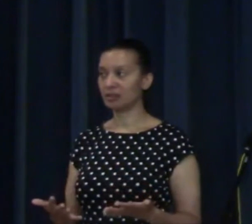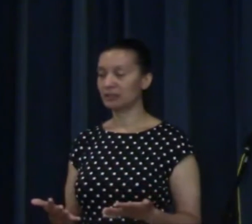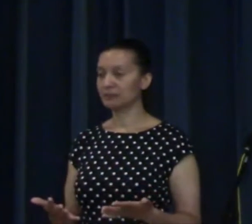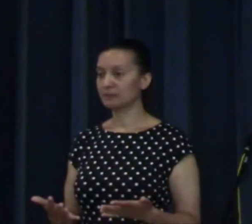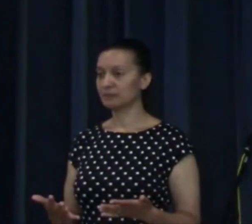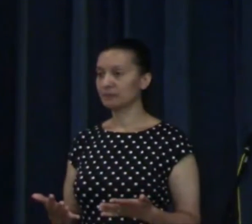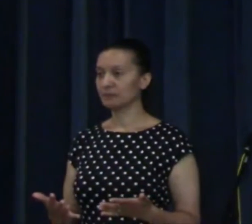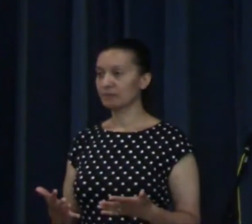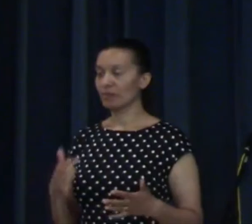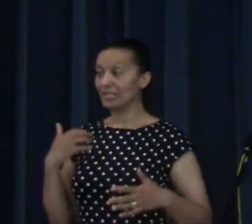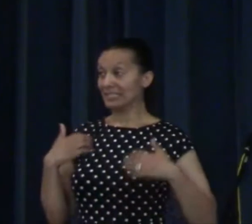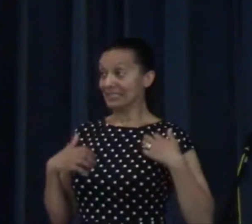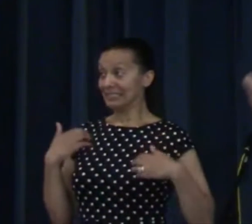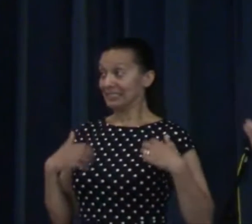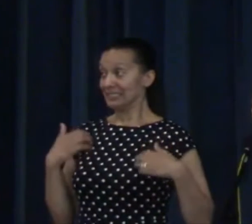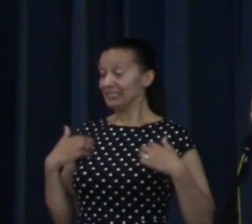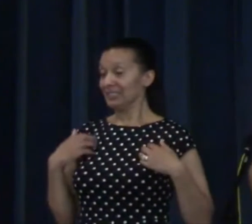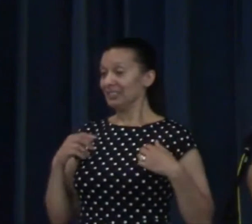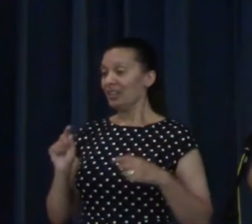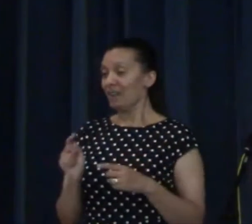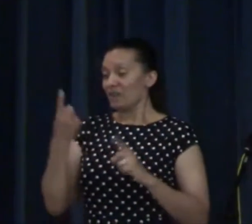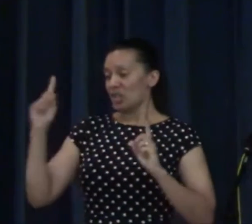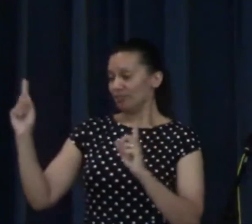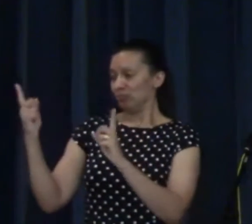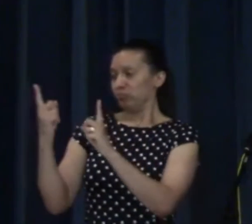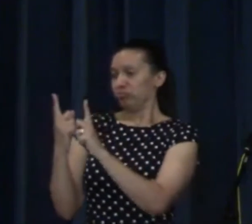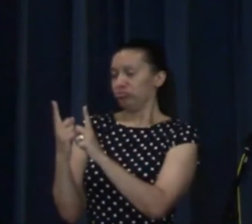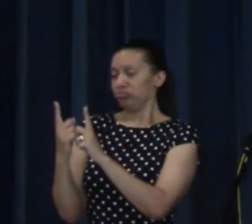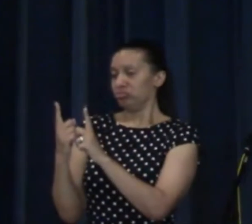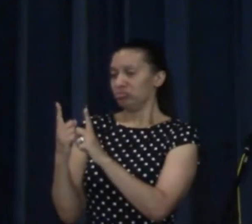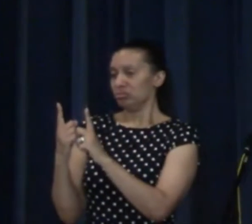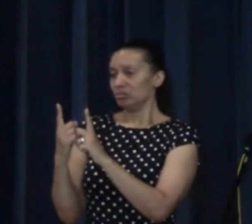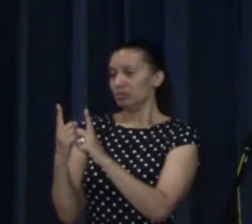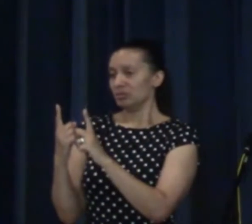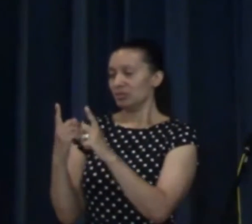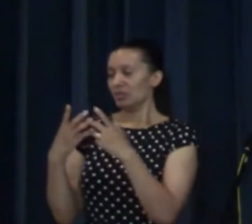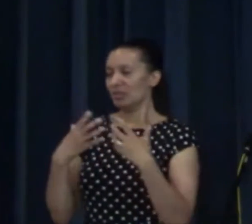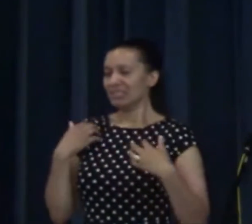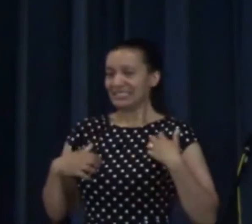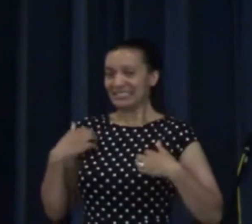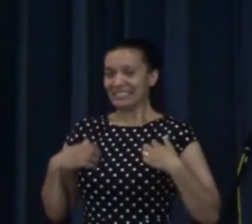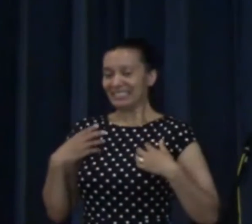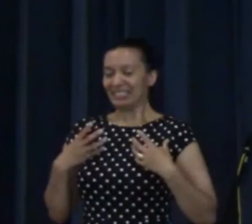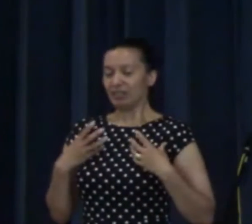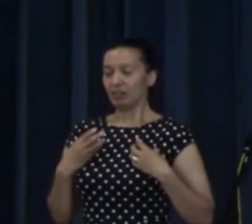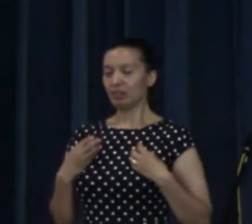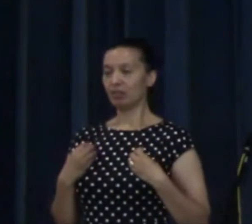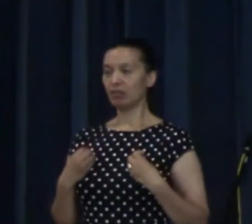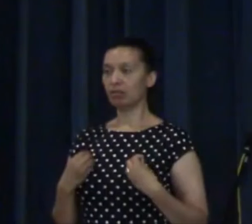Has that excitement of your first meeting with him faded over time?